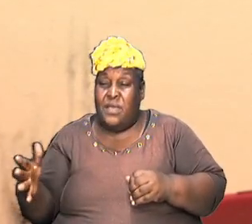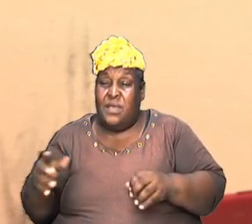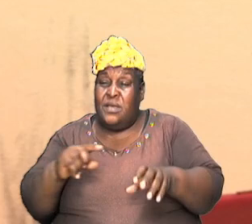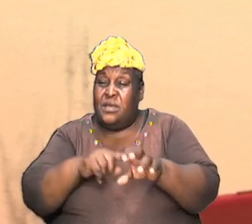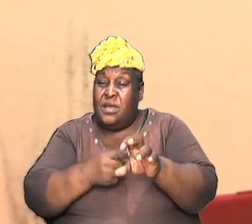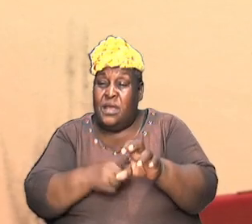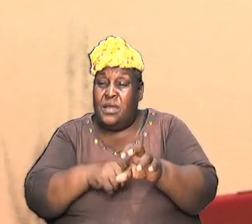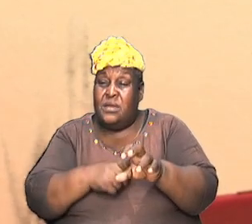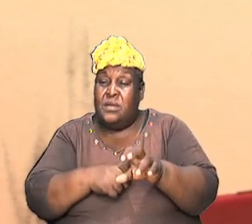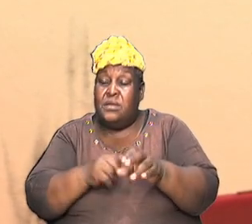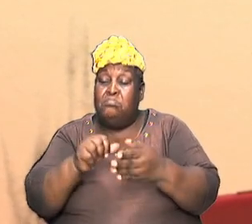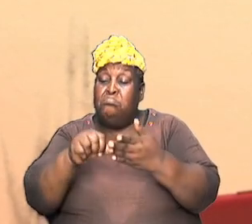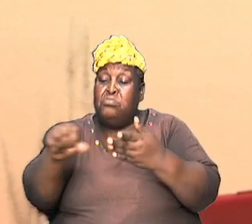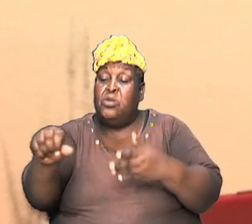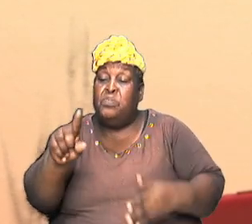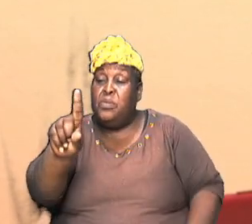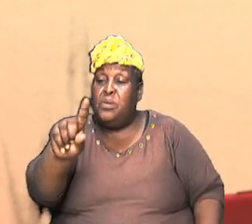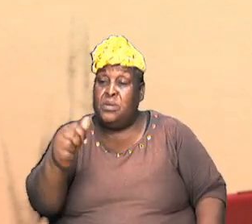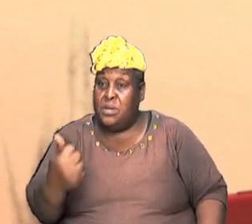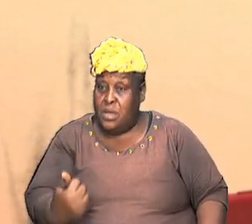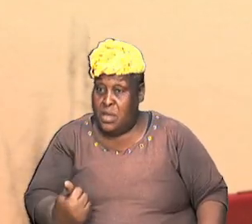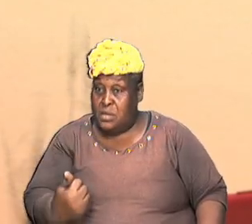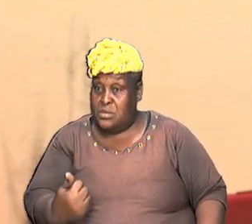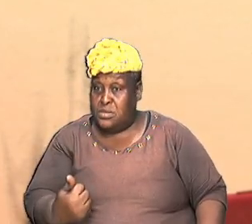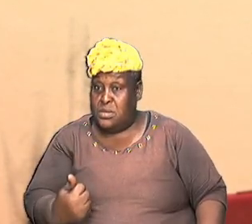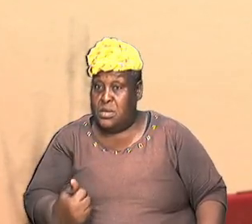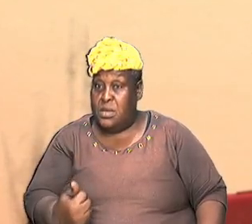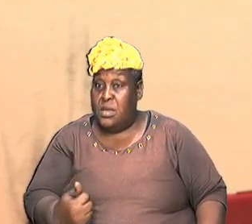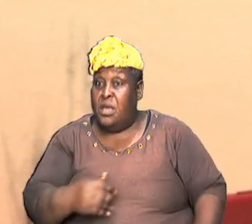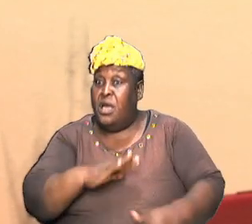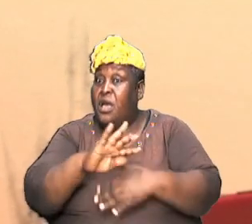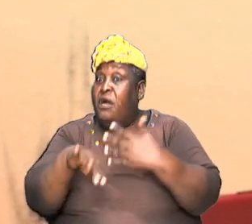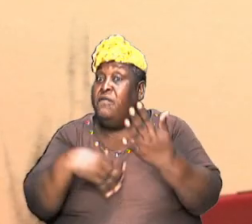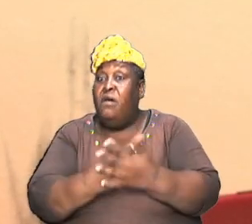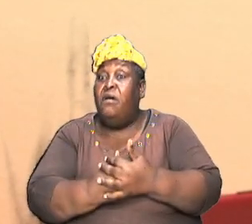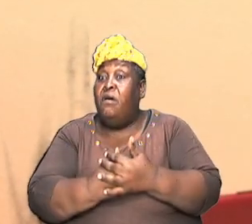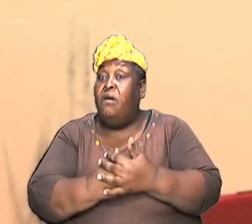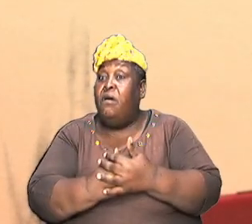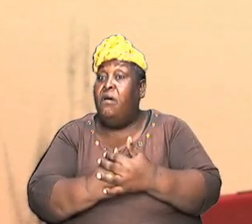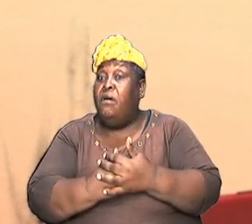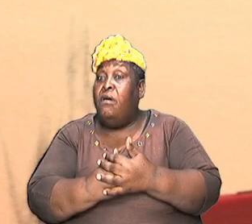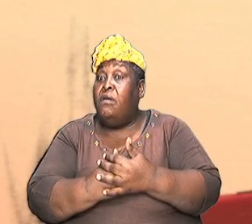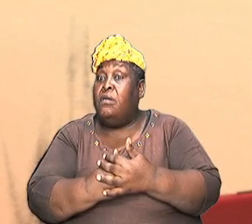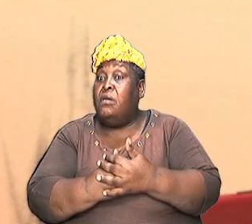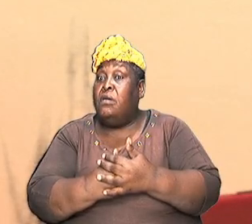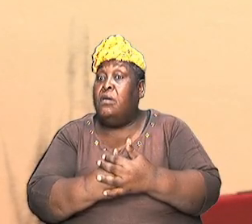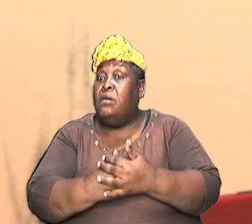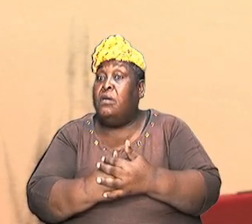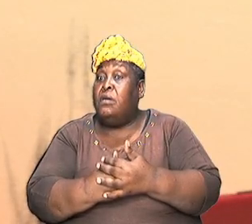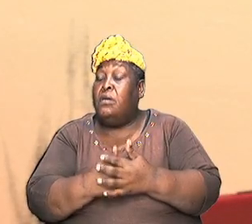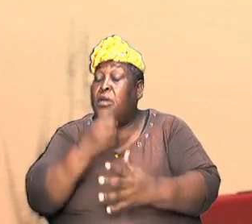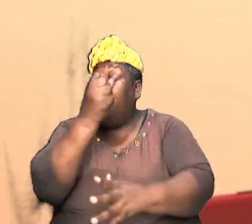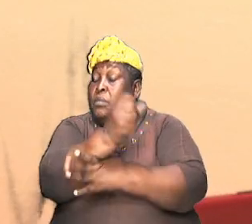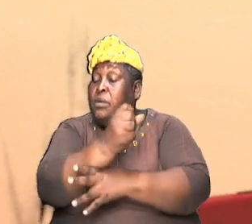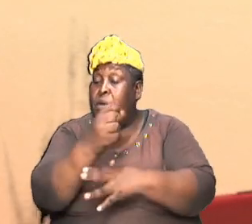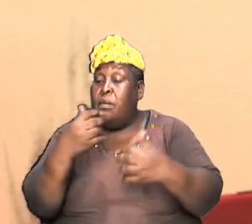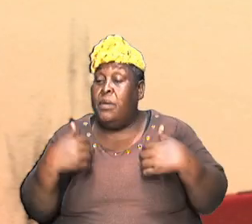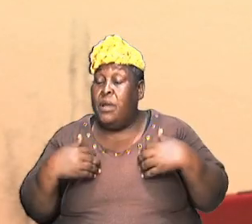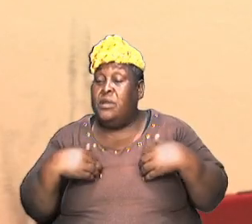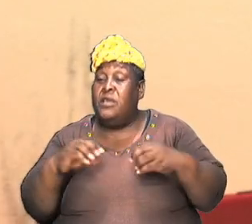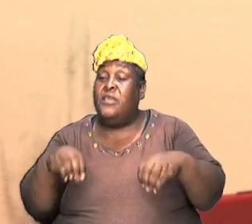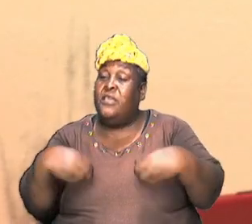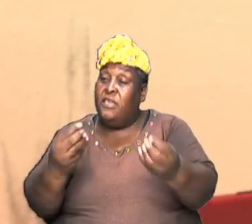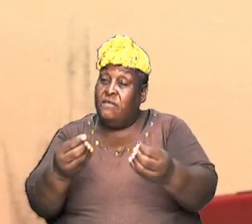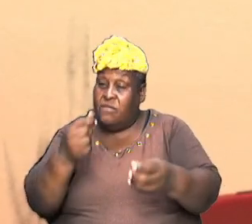to pay tithes tithed of all that he had he gave it over to